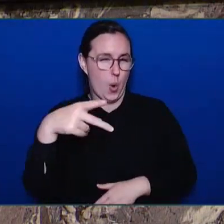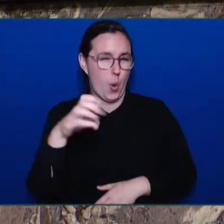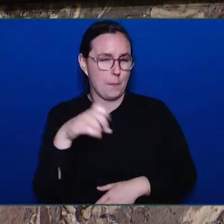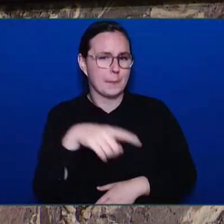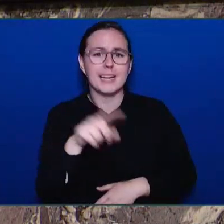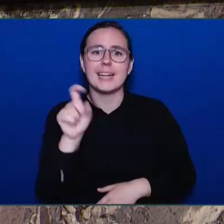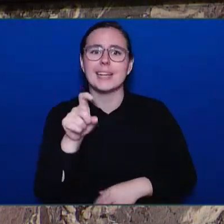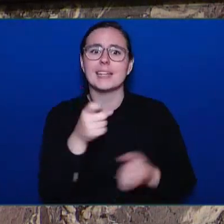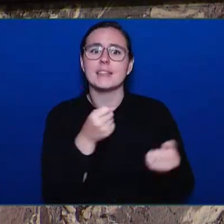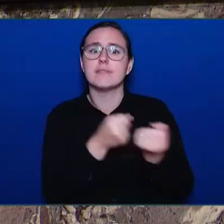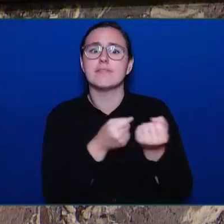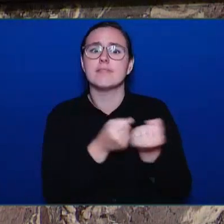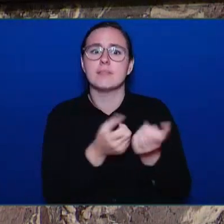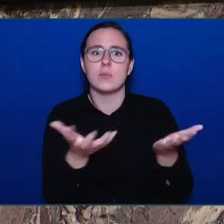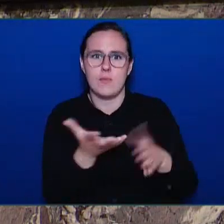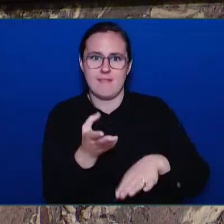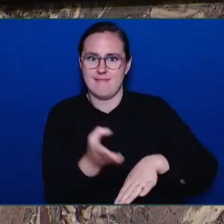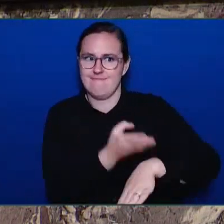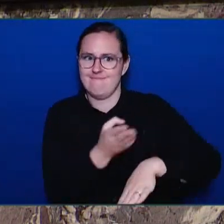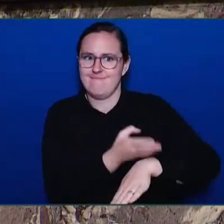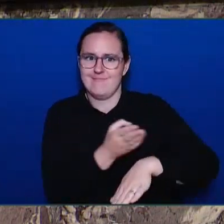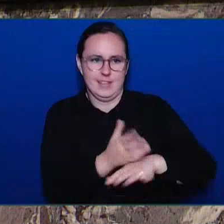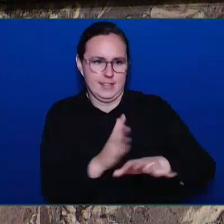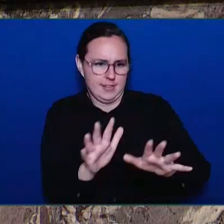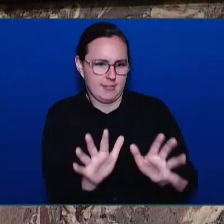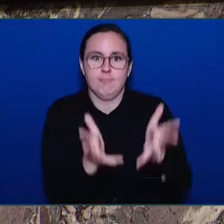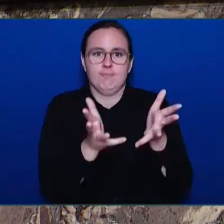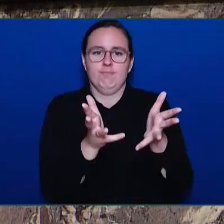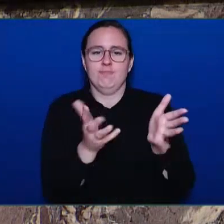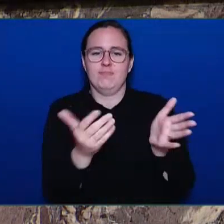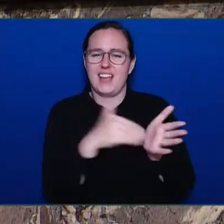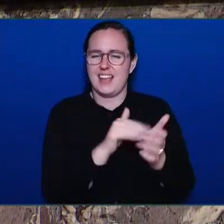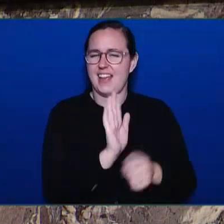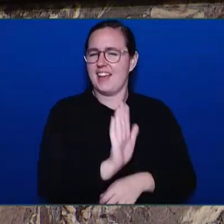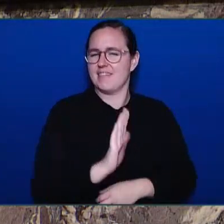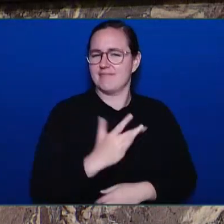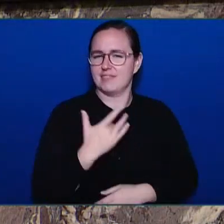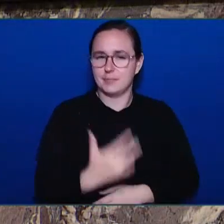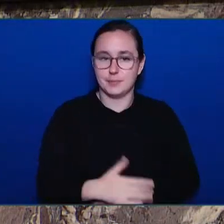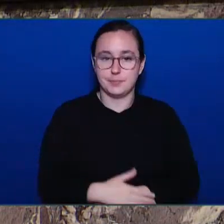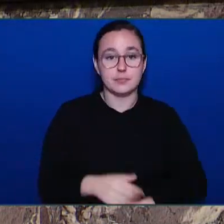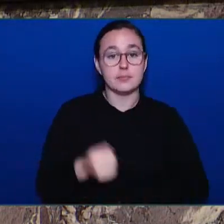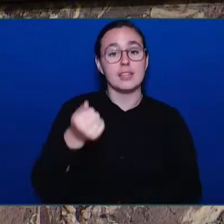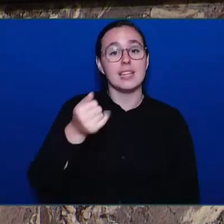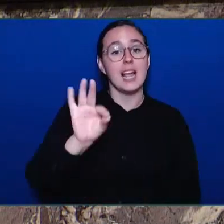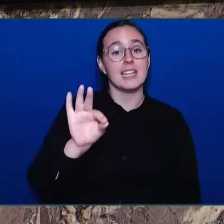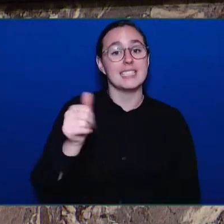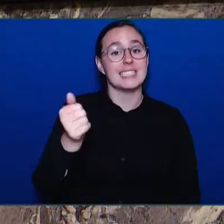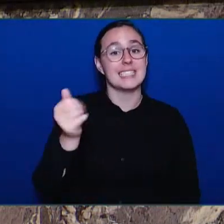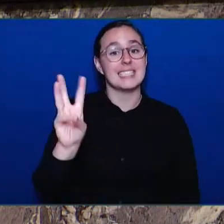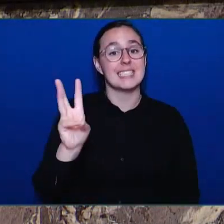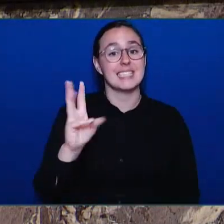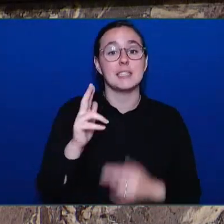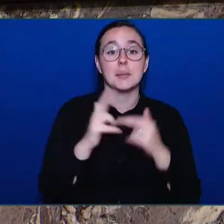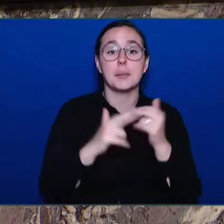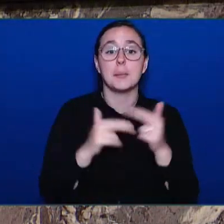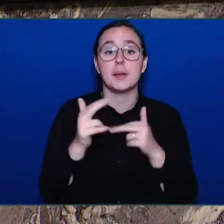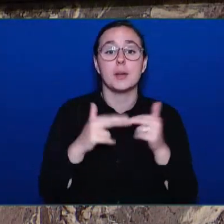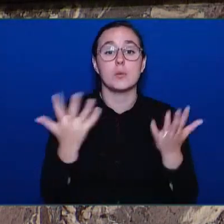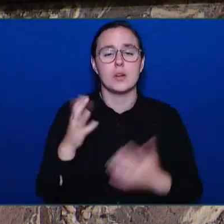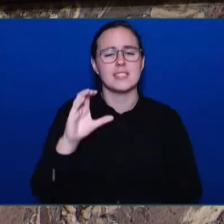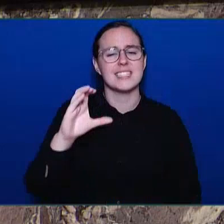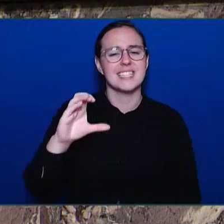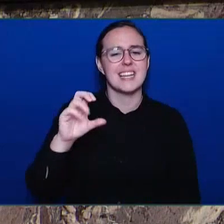The historic 1916 CNR Hope Station closed in 1984.